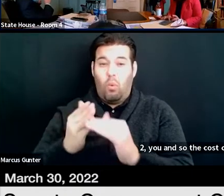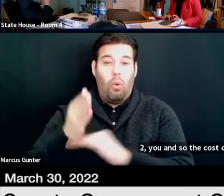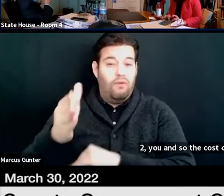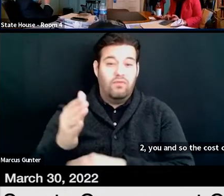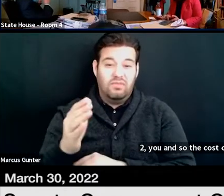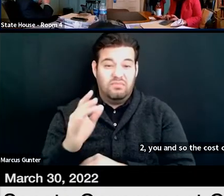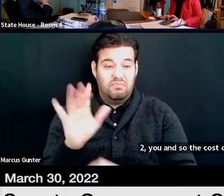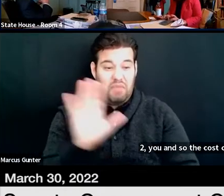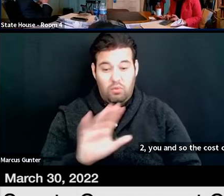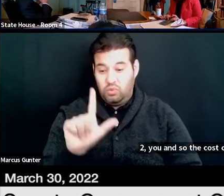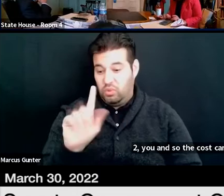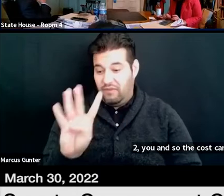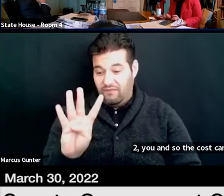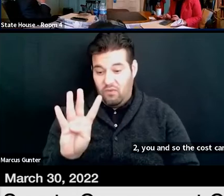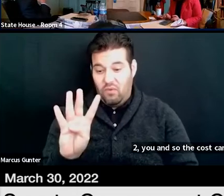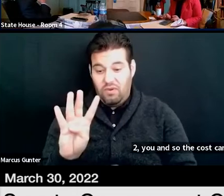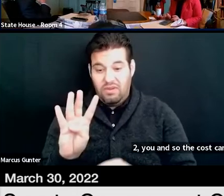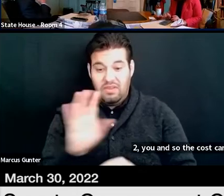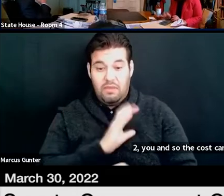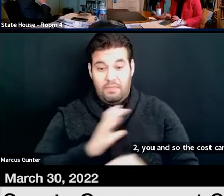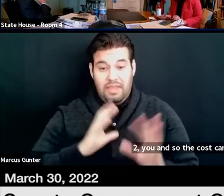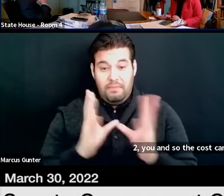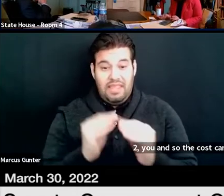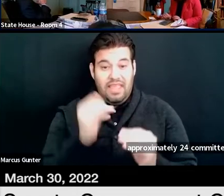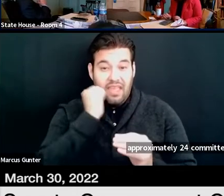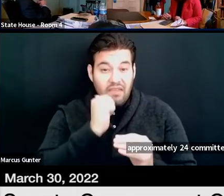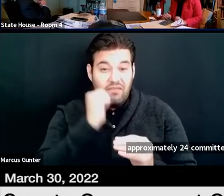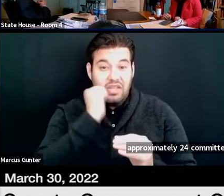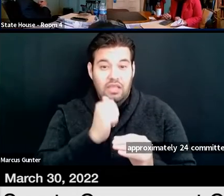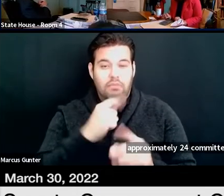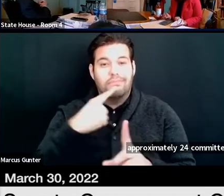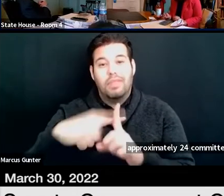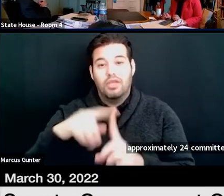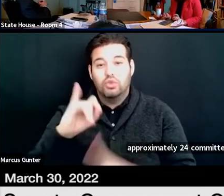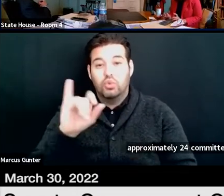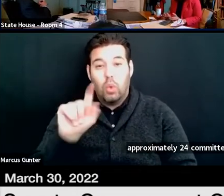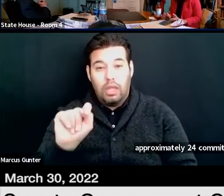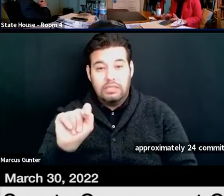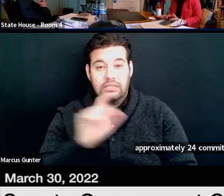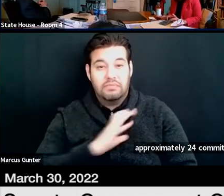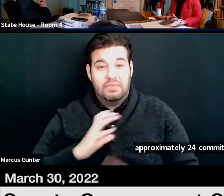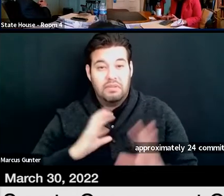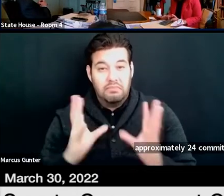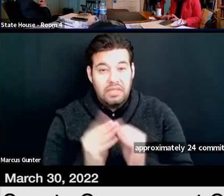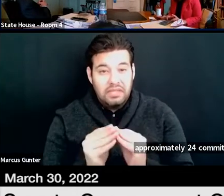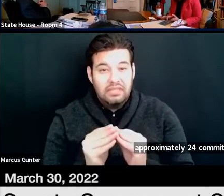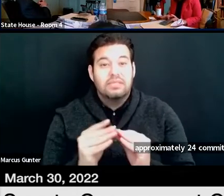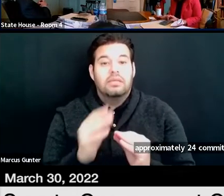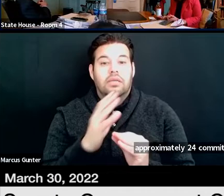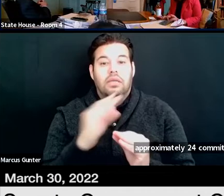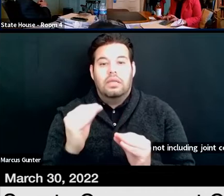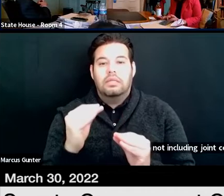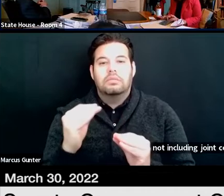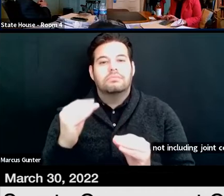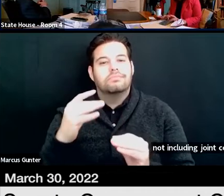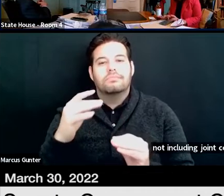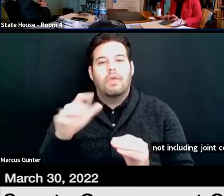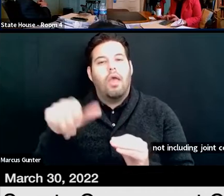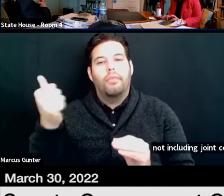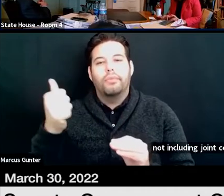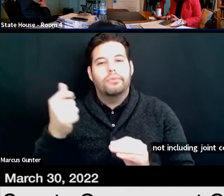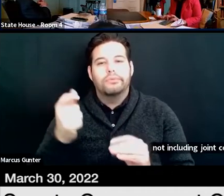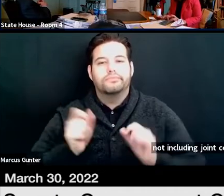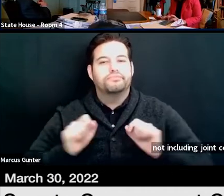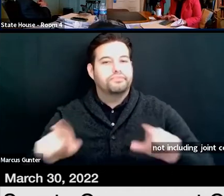meetings that we have daily, not including joint committee meetings and the one-offs that we have out there, say,